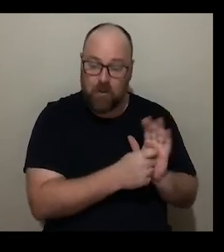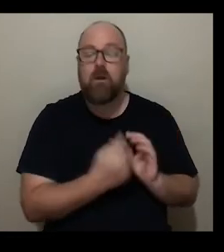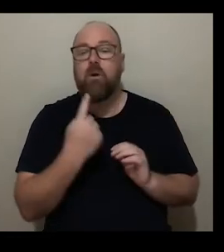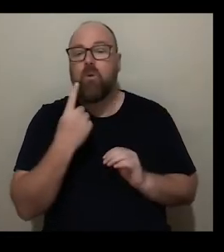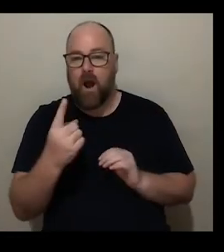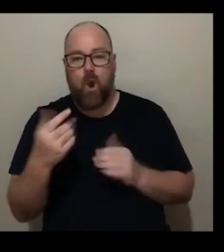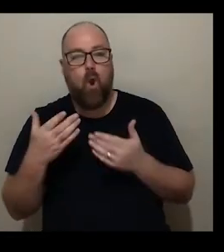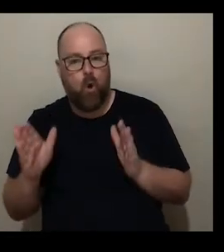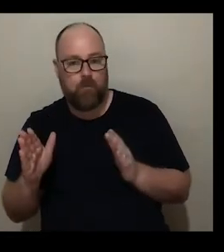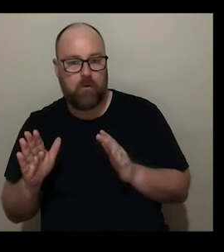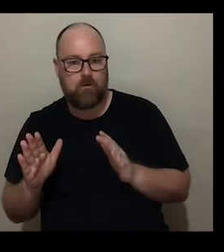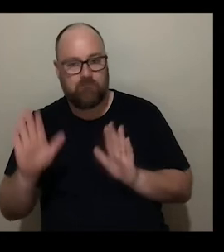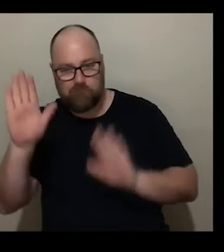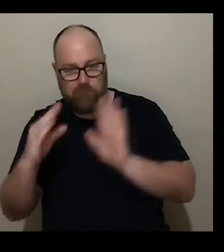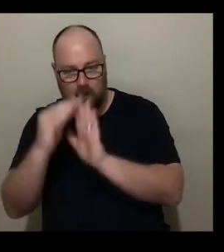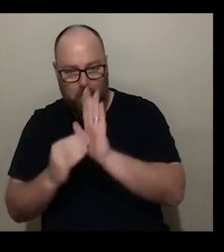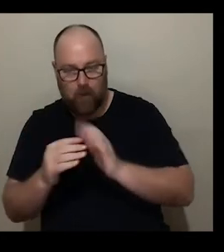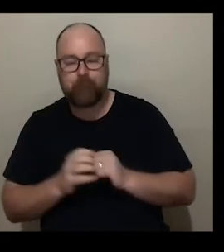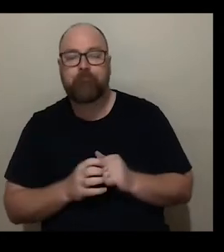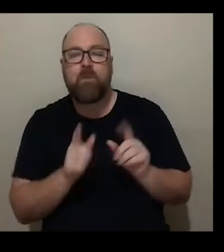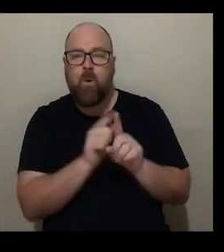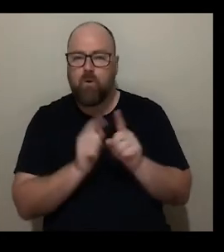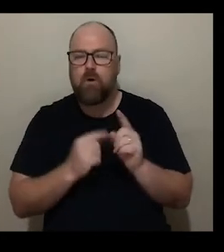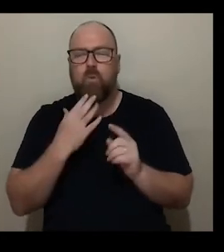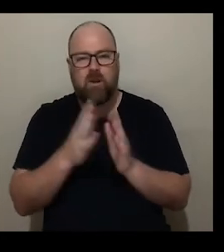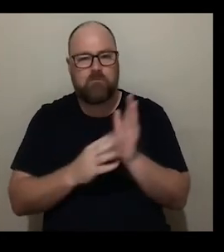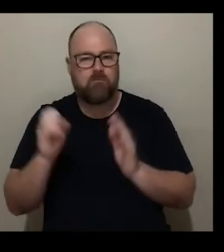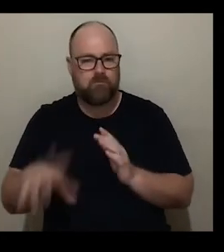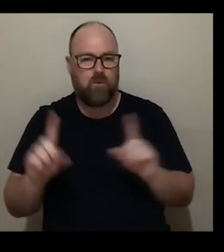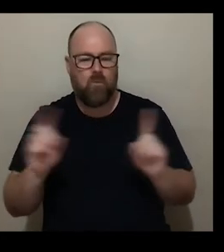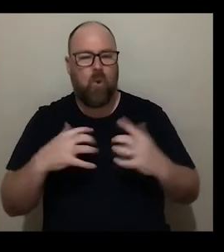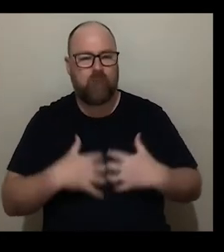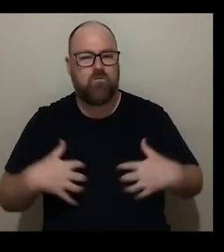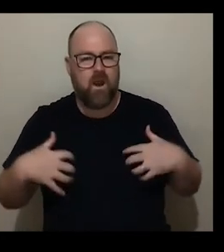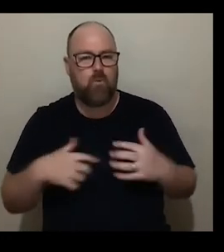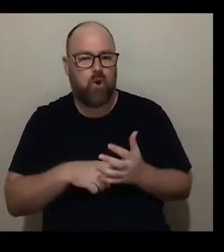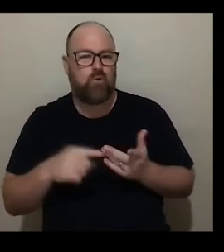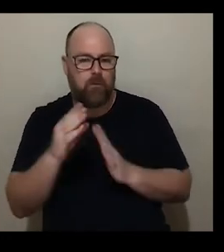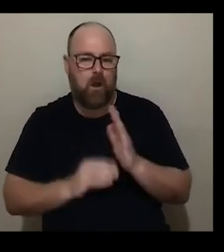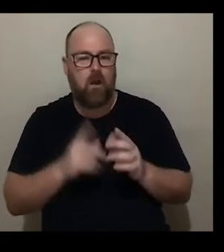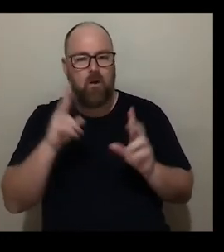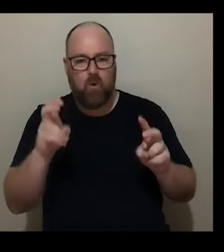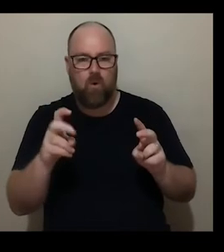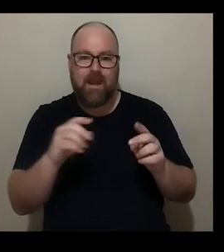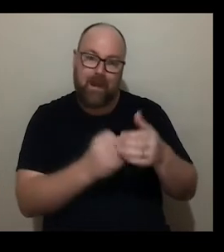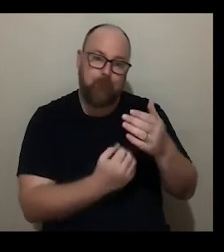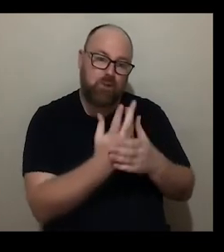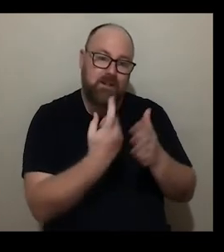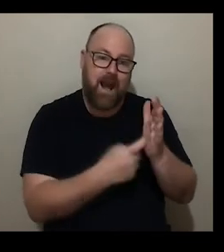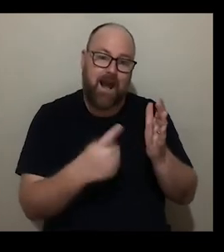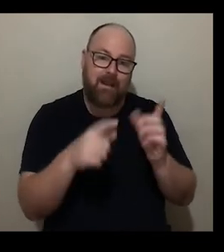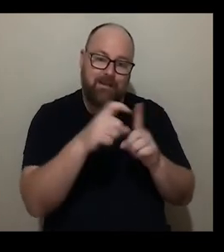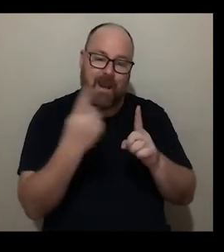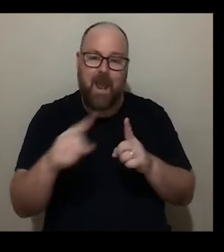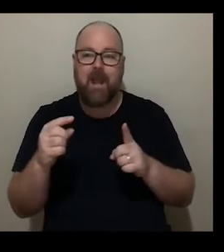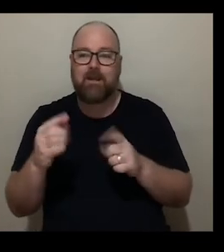we've also decided to absolutely scrap the kind of um i guess framework of emerging r&d and main awards